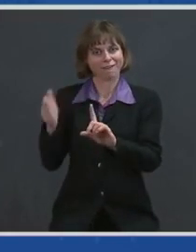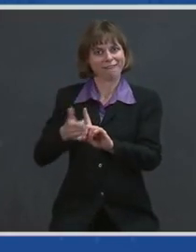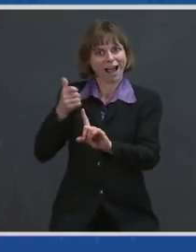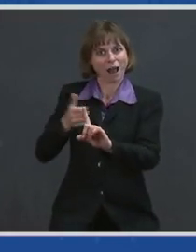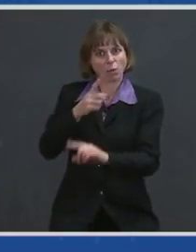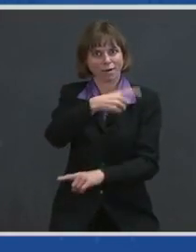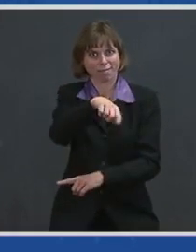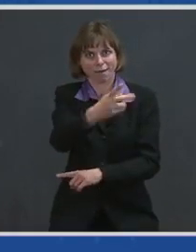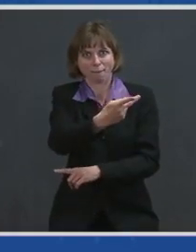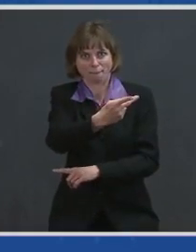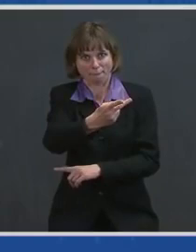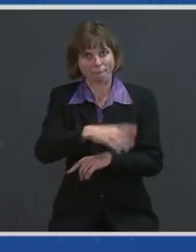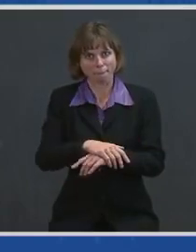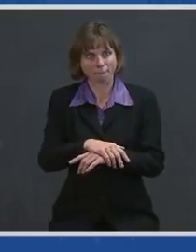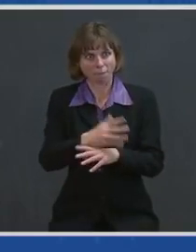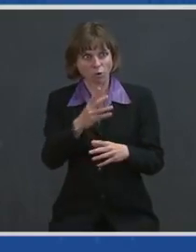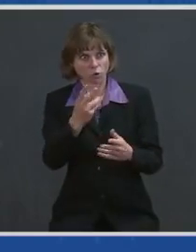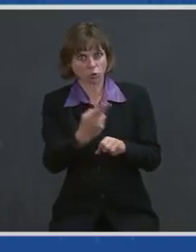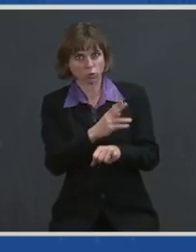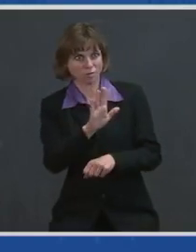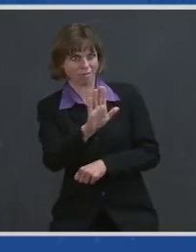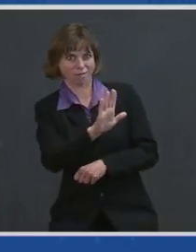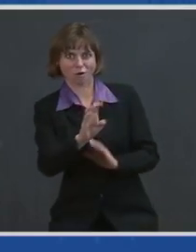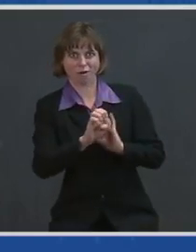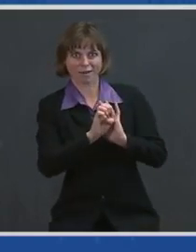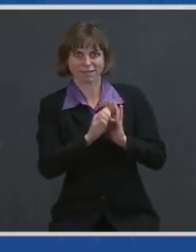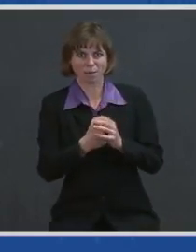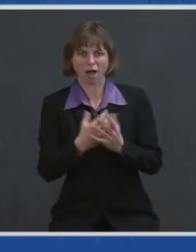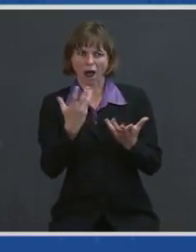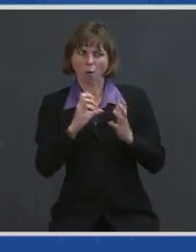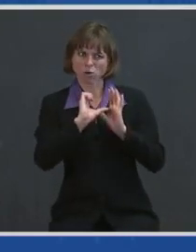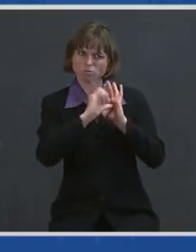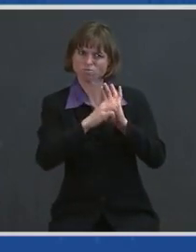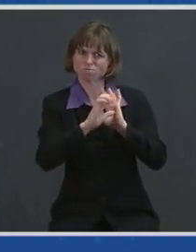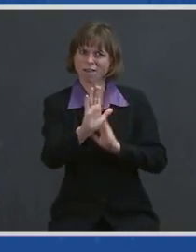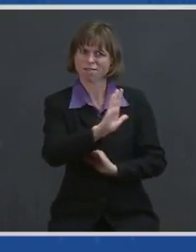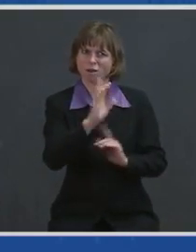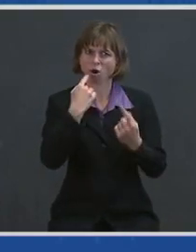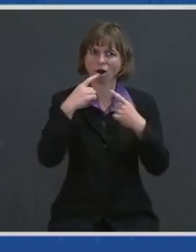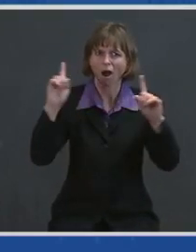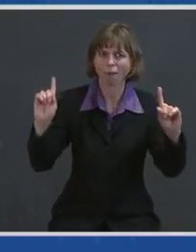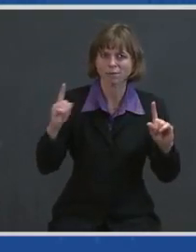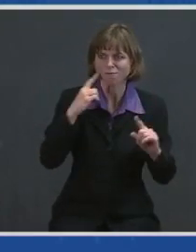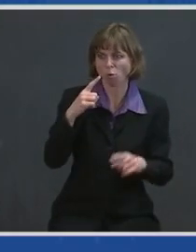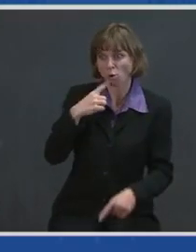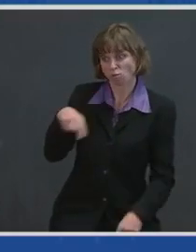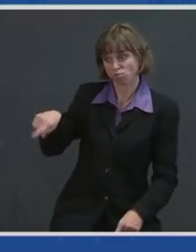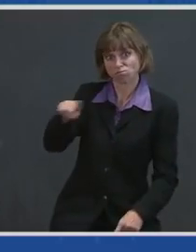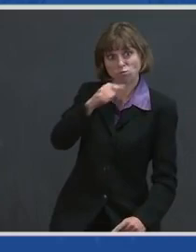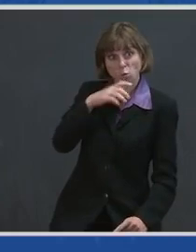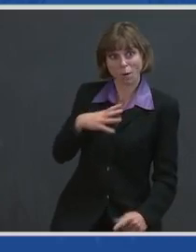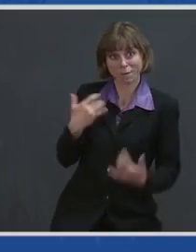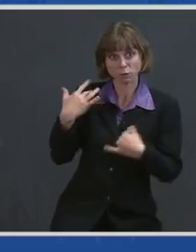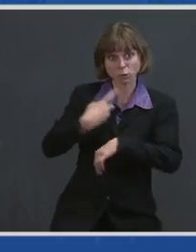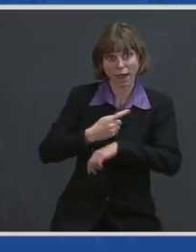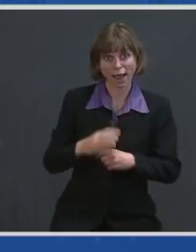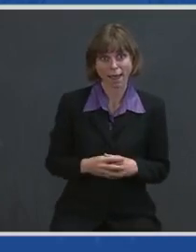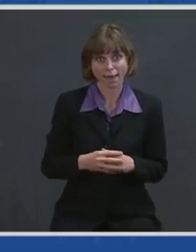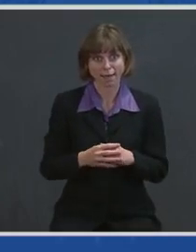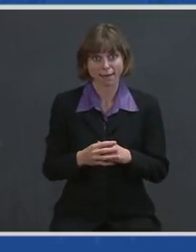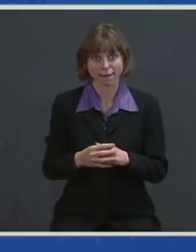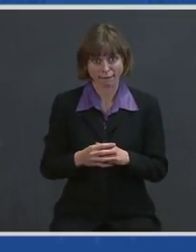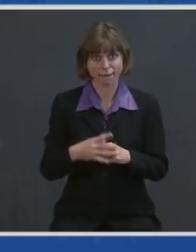example. And I wanted to shine the light on these accomplishments for those women today, because General